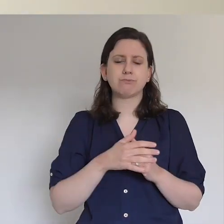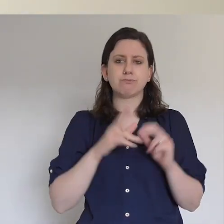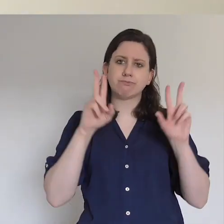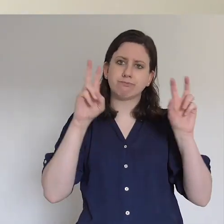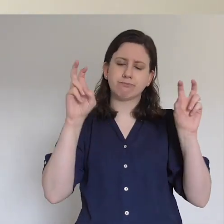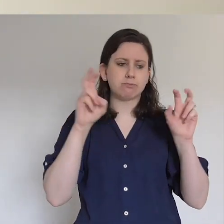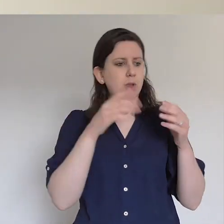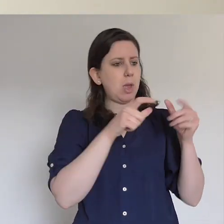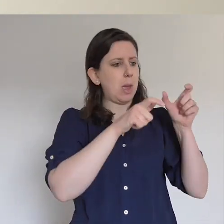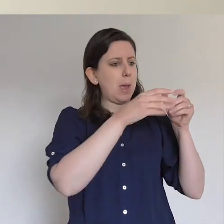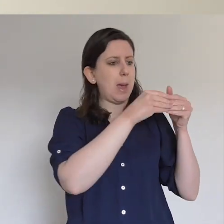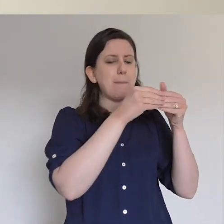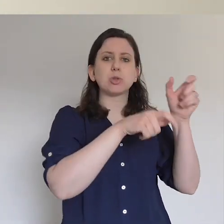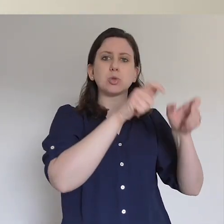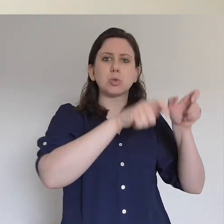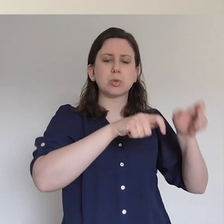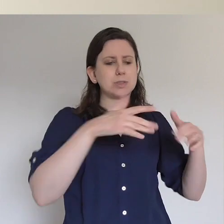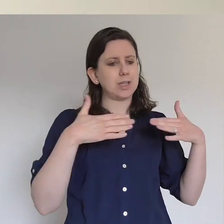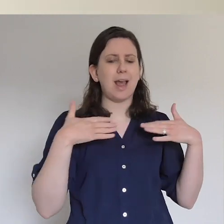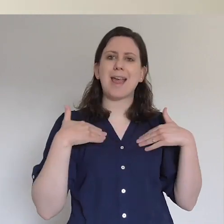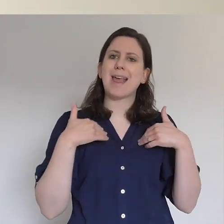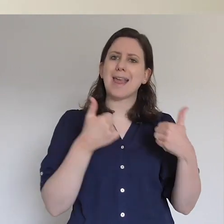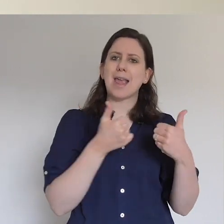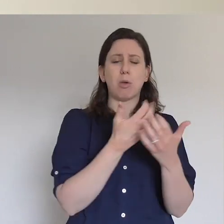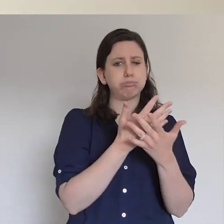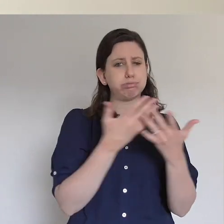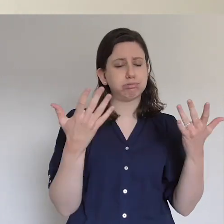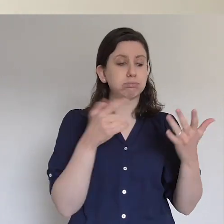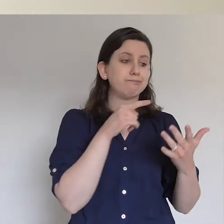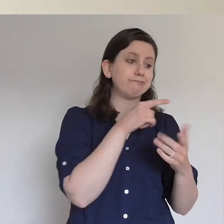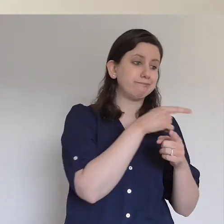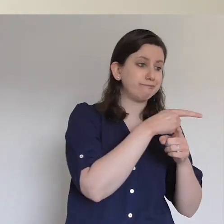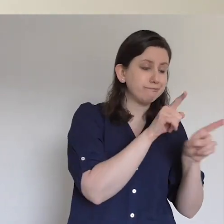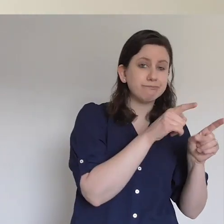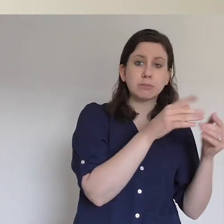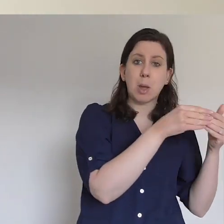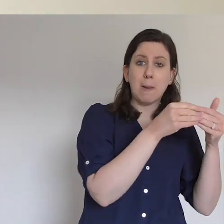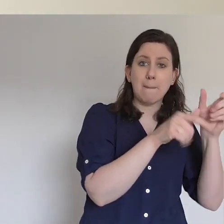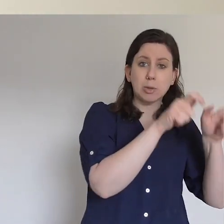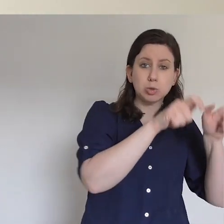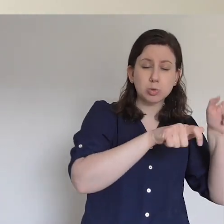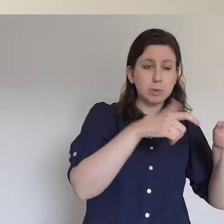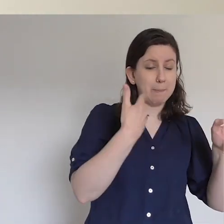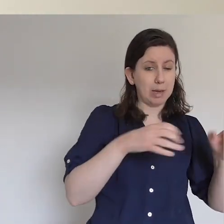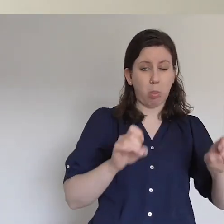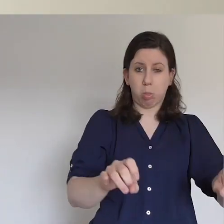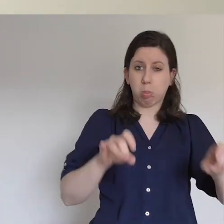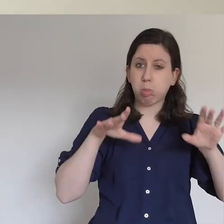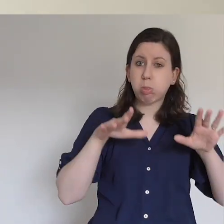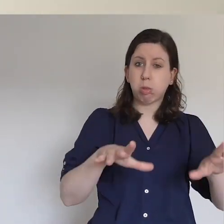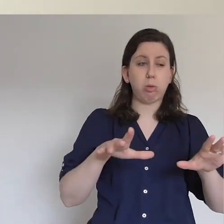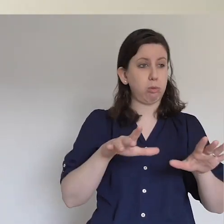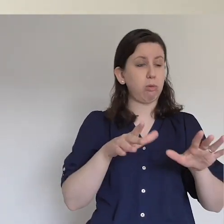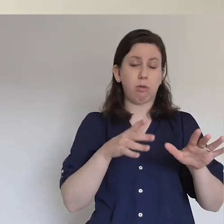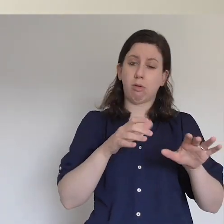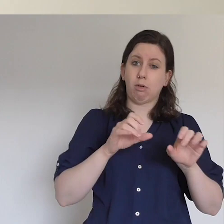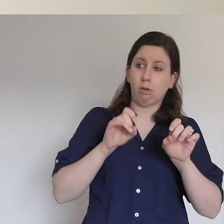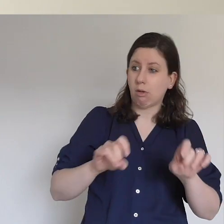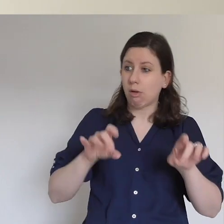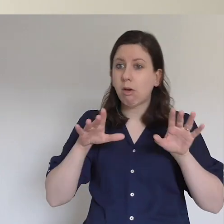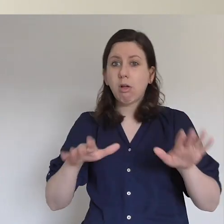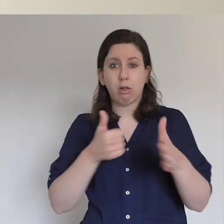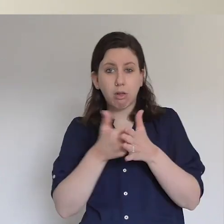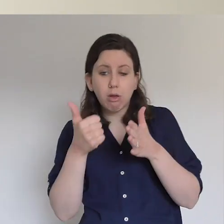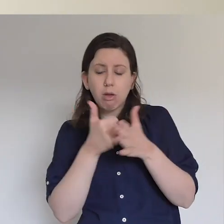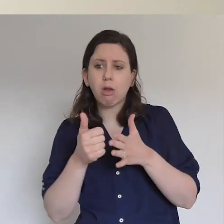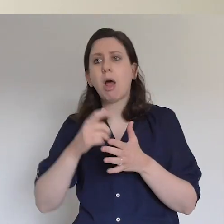performed many signs and wonders among the people, and all the believers used to meet together